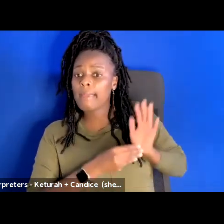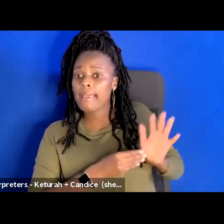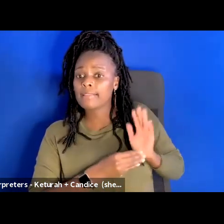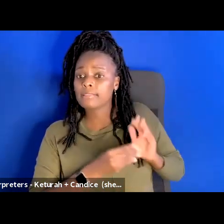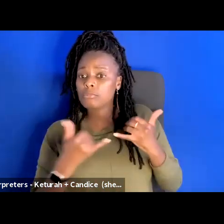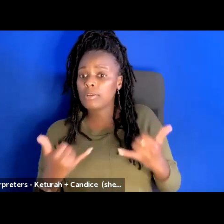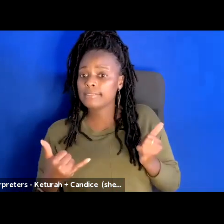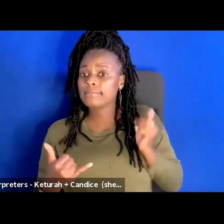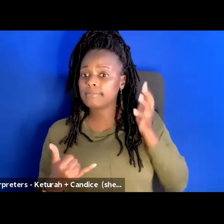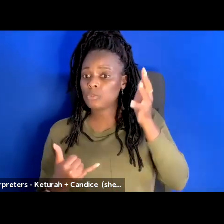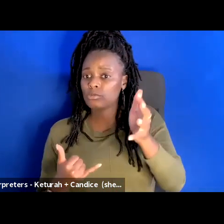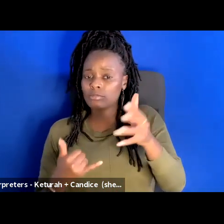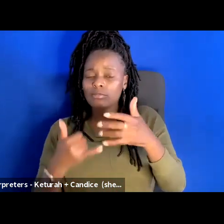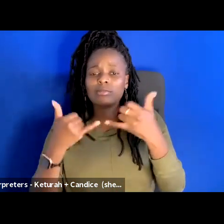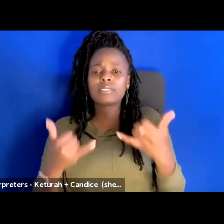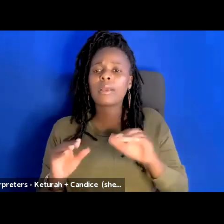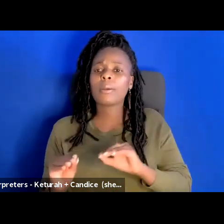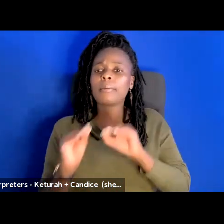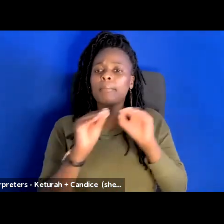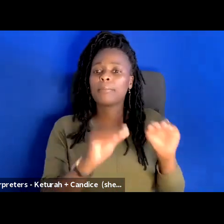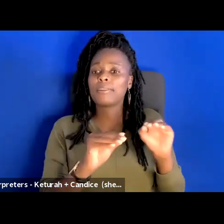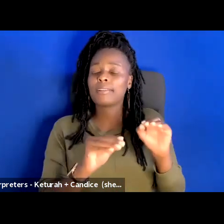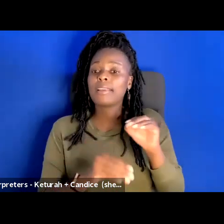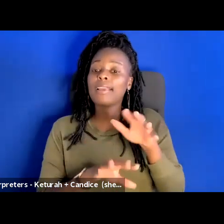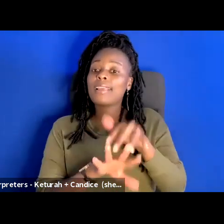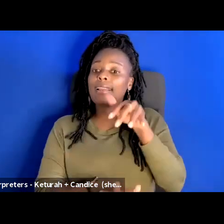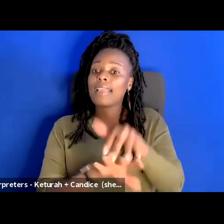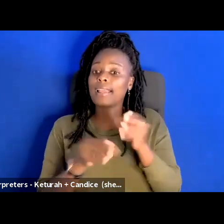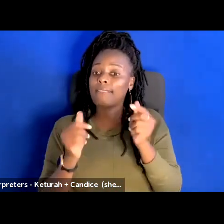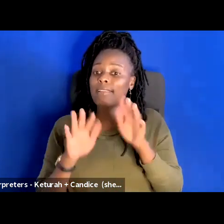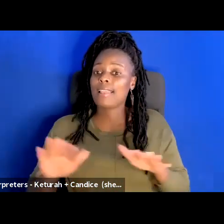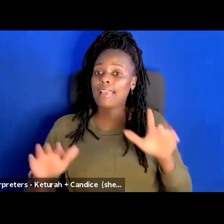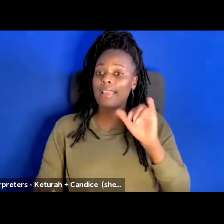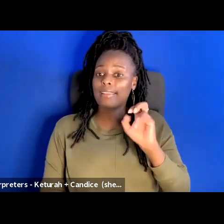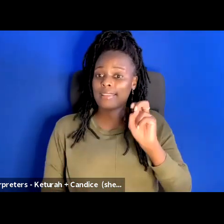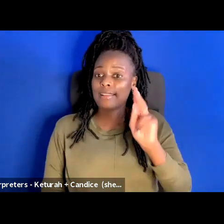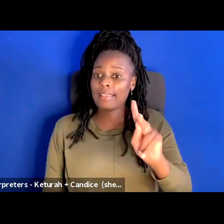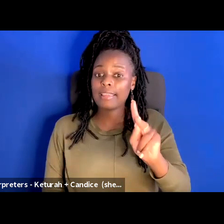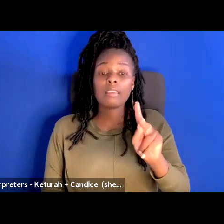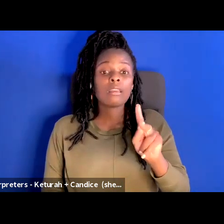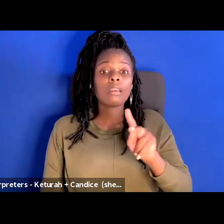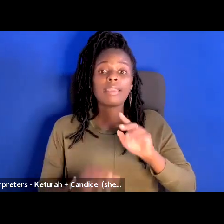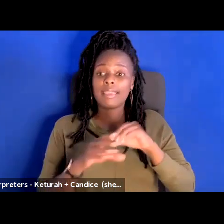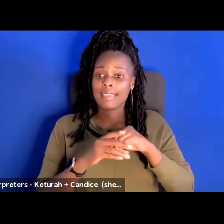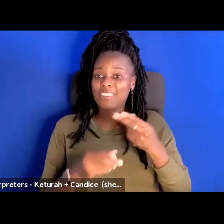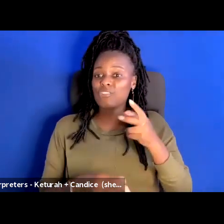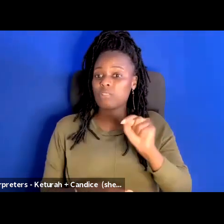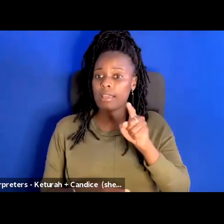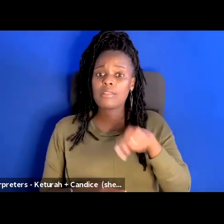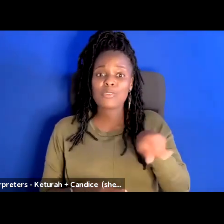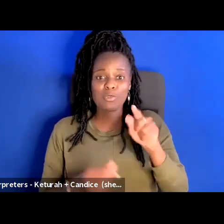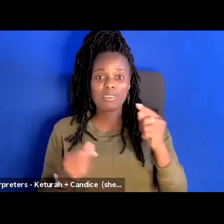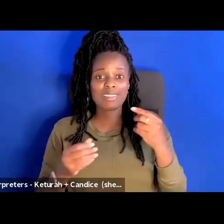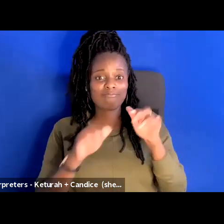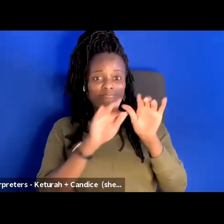and drop this native land link in the chat so that folks can let us know whose land they're currently occupying. And then